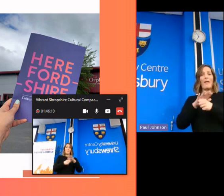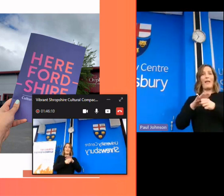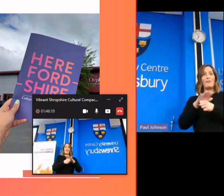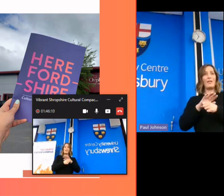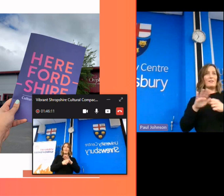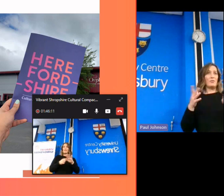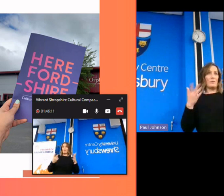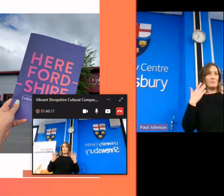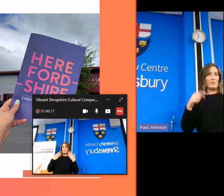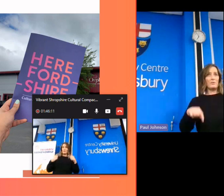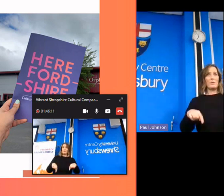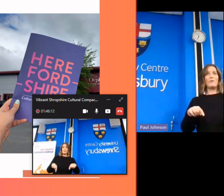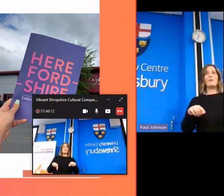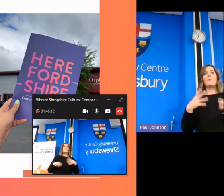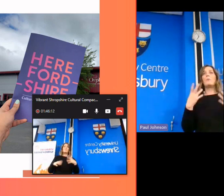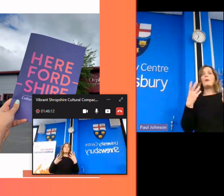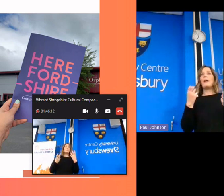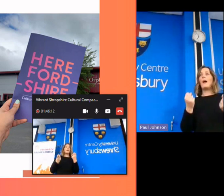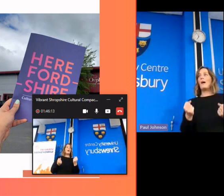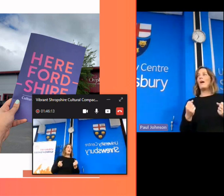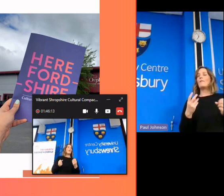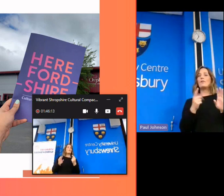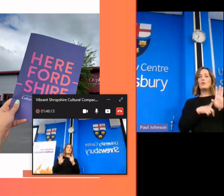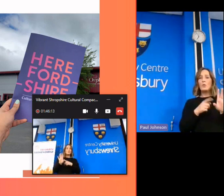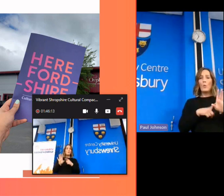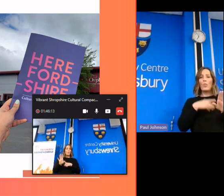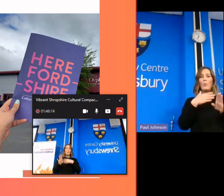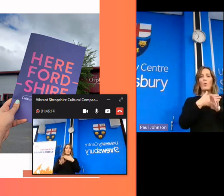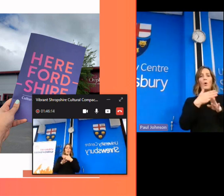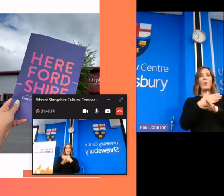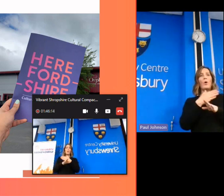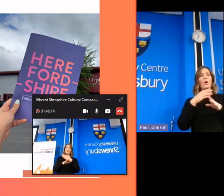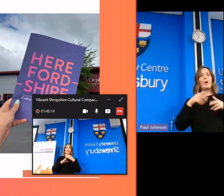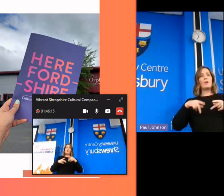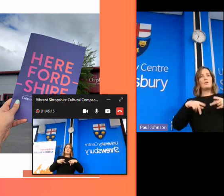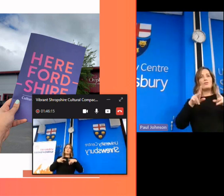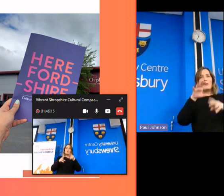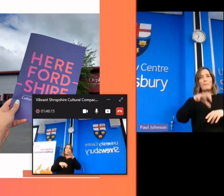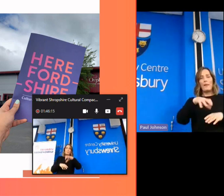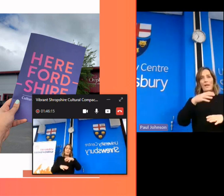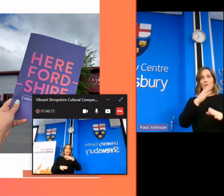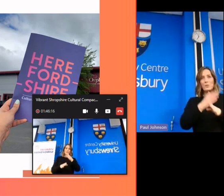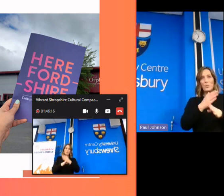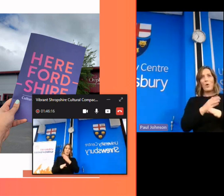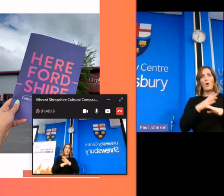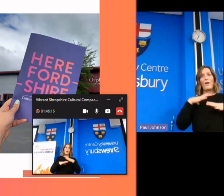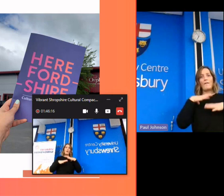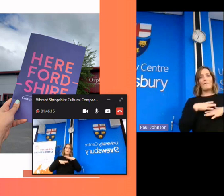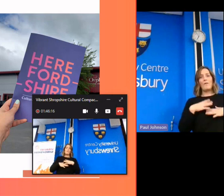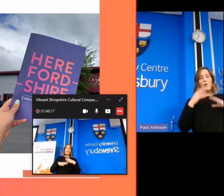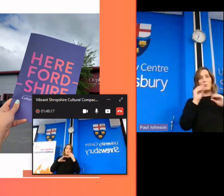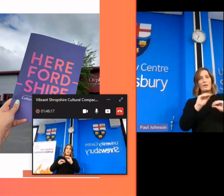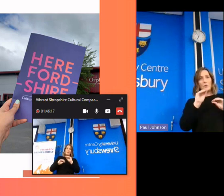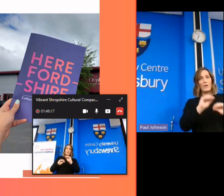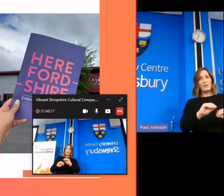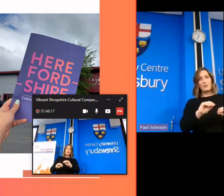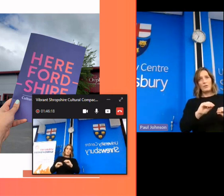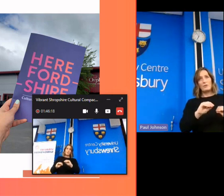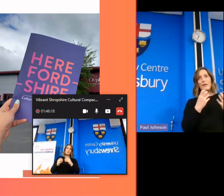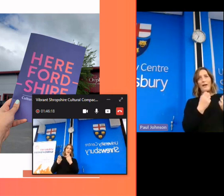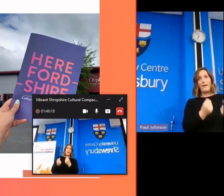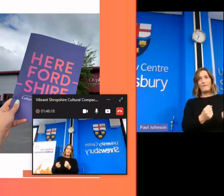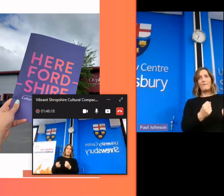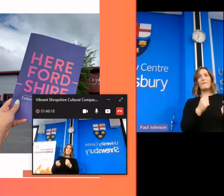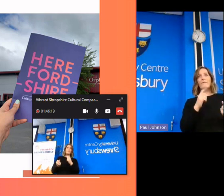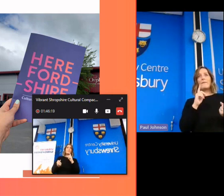necessarily here but rather remnants of youth work and street based work and all of that informal education to contact um